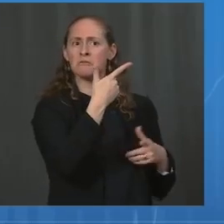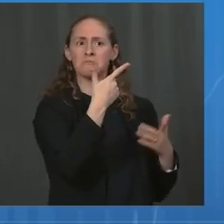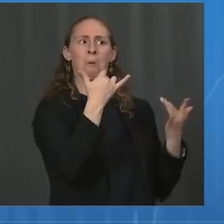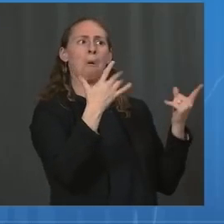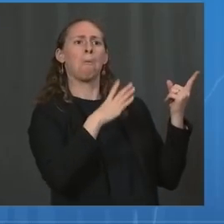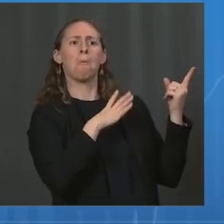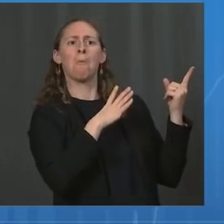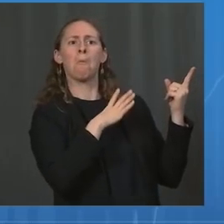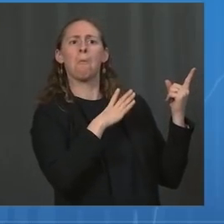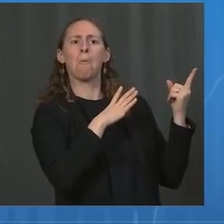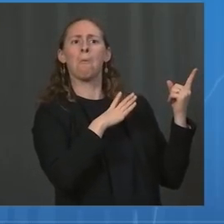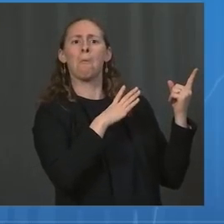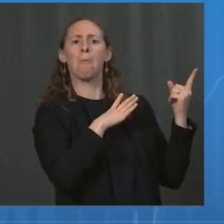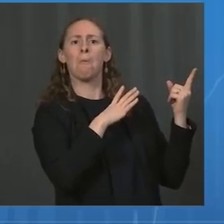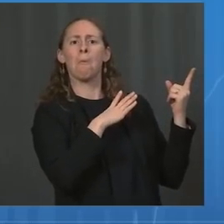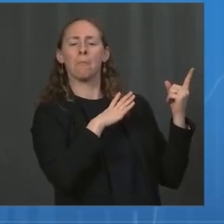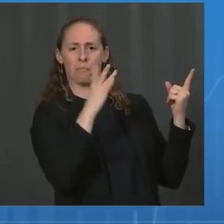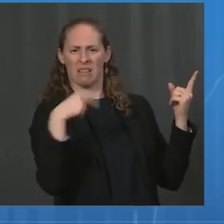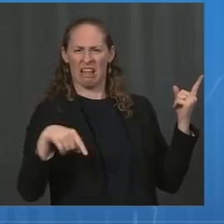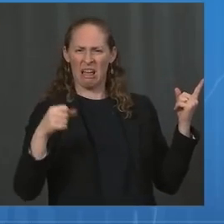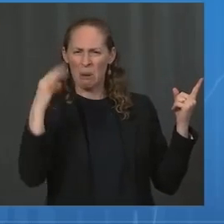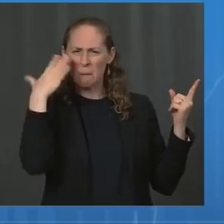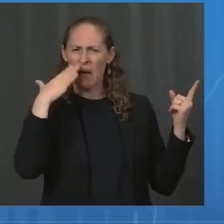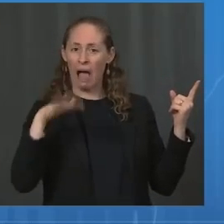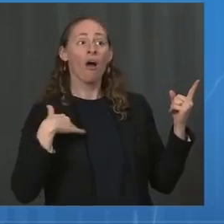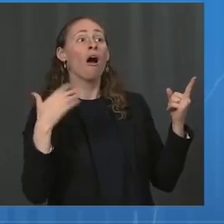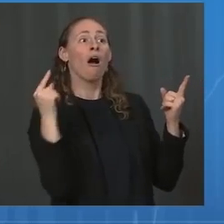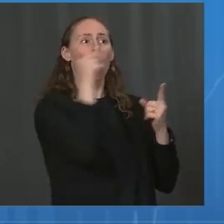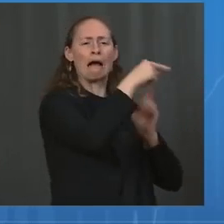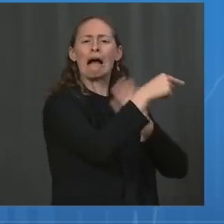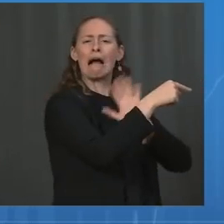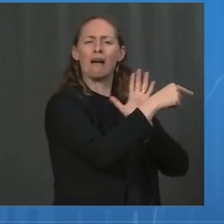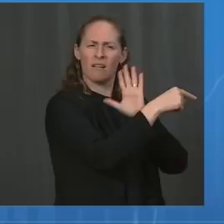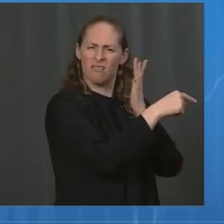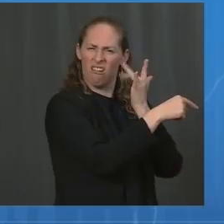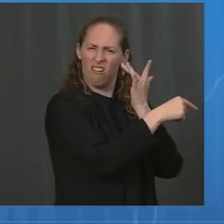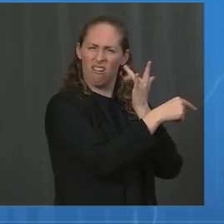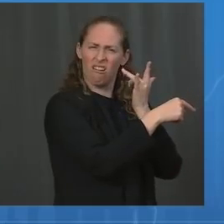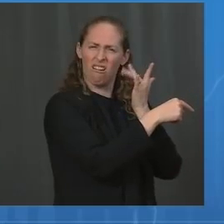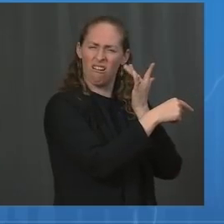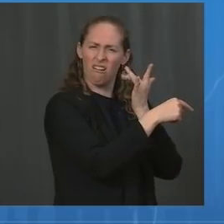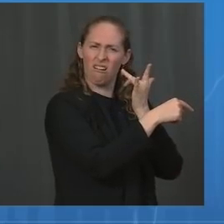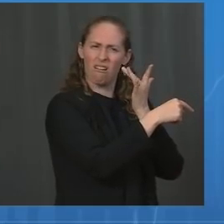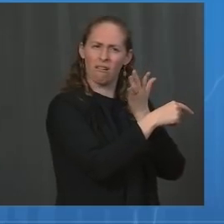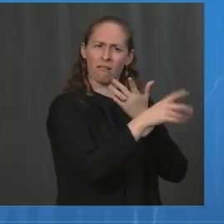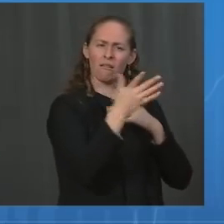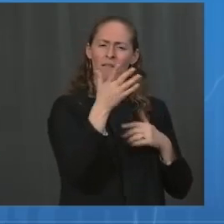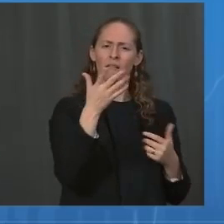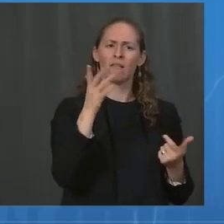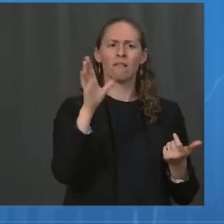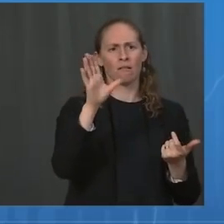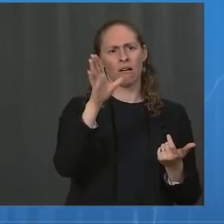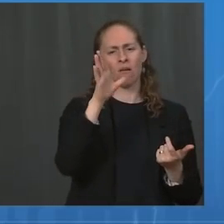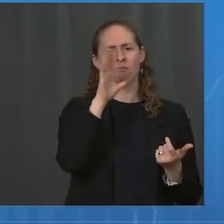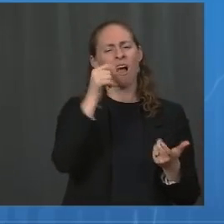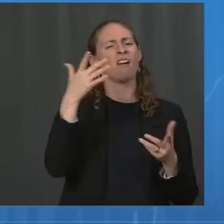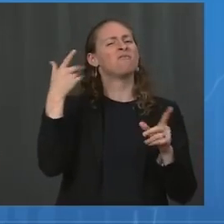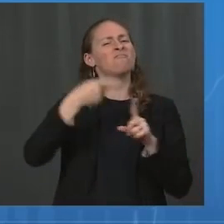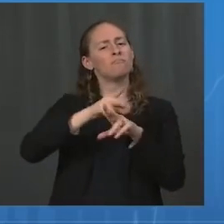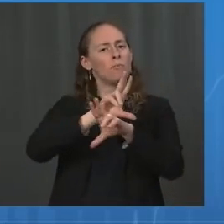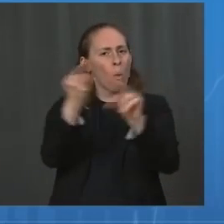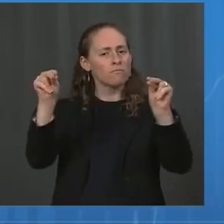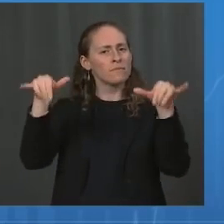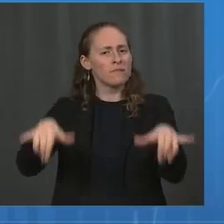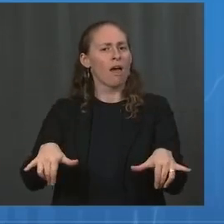taking a tougher stance in terms of advising Americans not to travel the same way as advising them not to travel to countries like Canada or places like Puerto Rico?